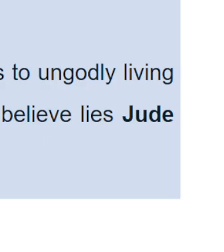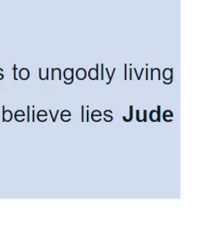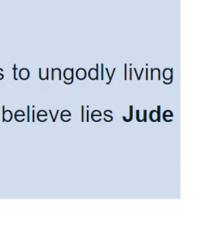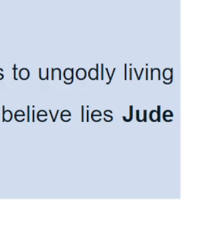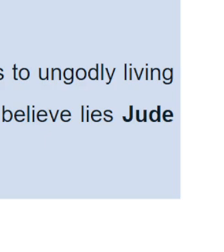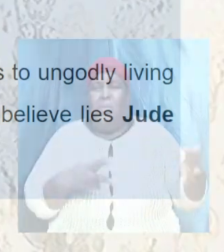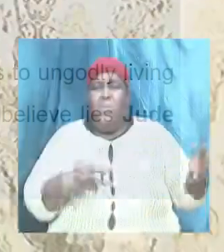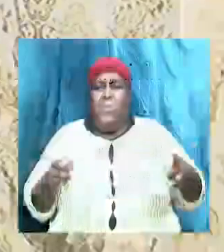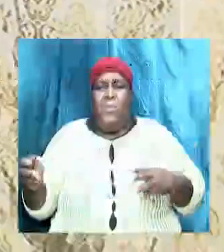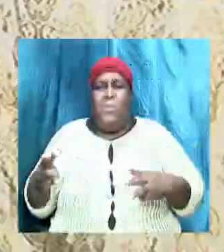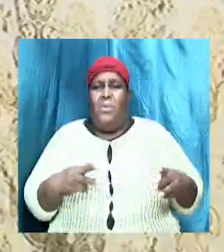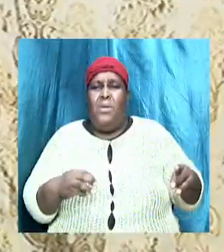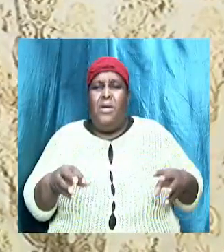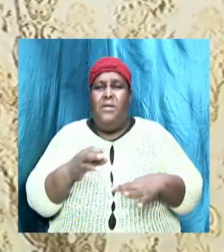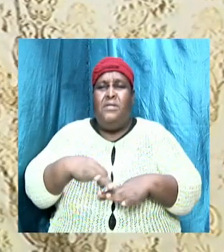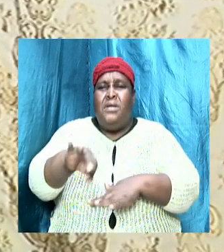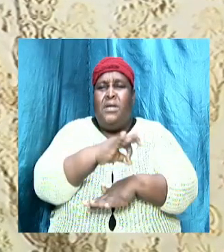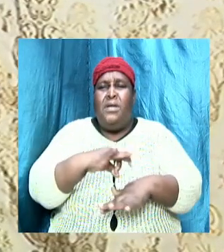the enemy.